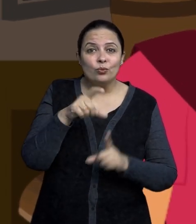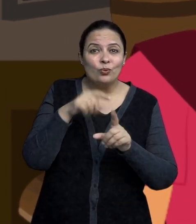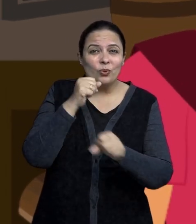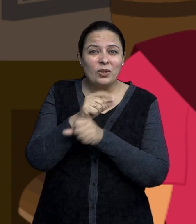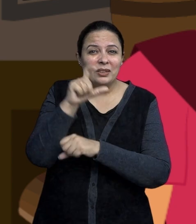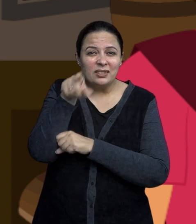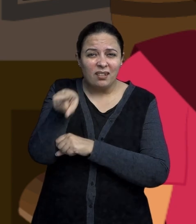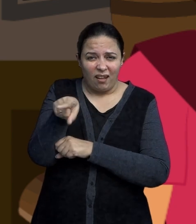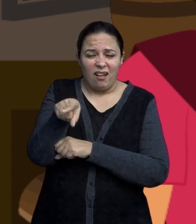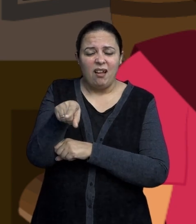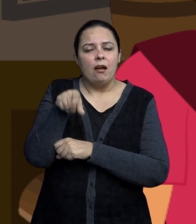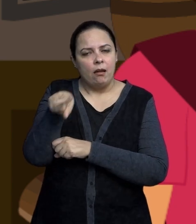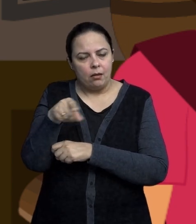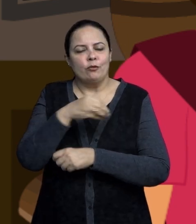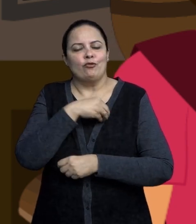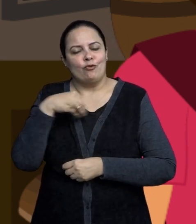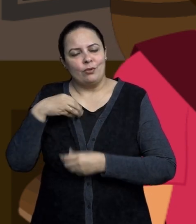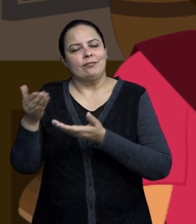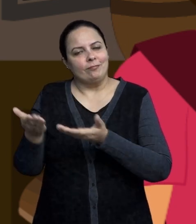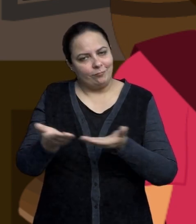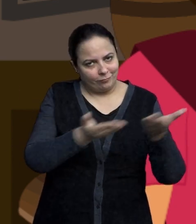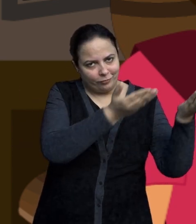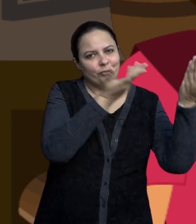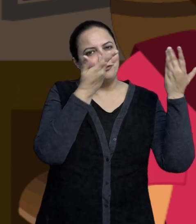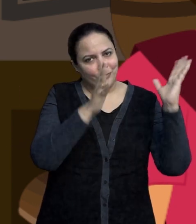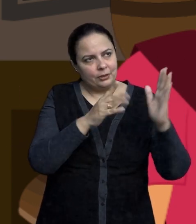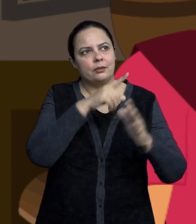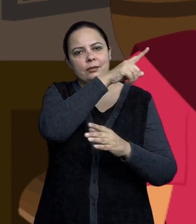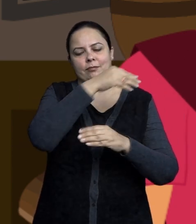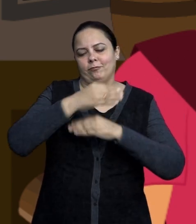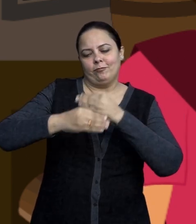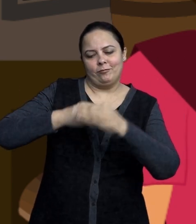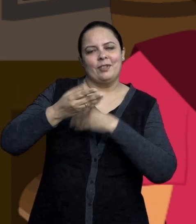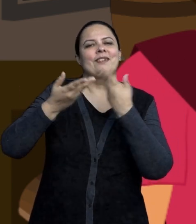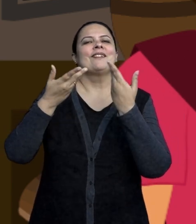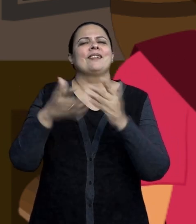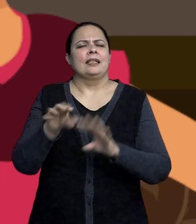Chika to the doctor. He put a bandage on his leg.